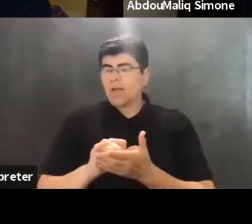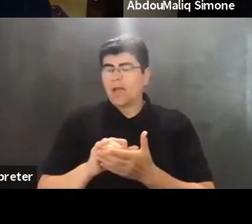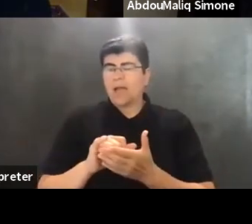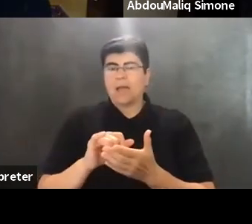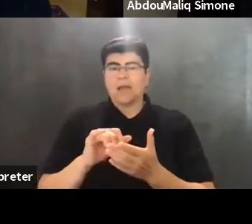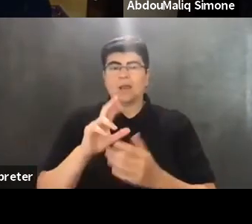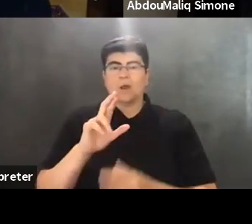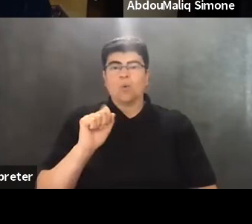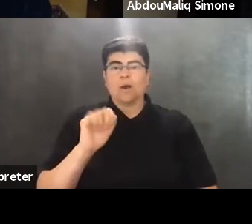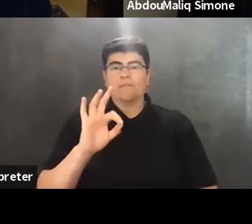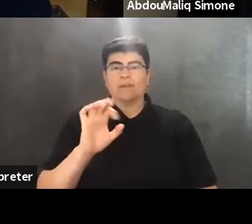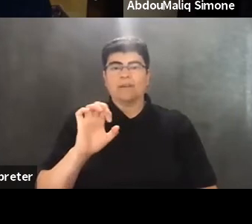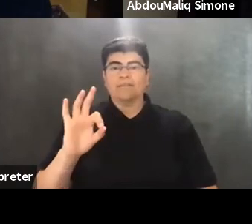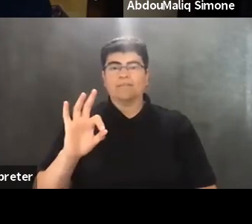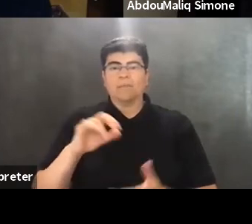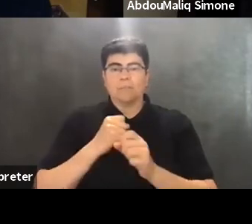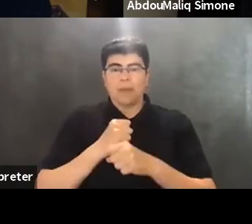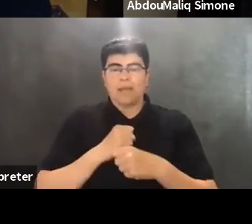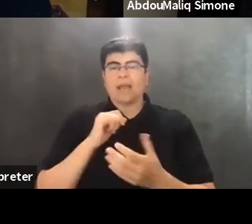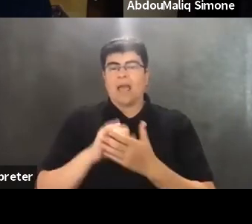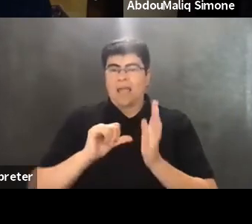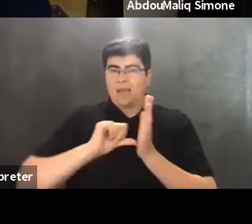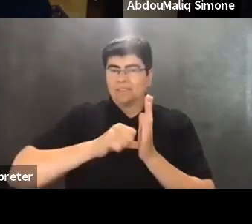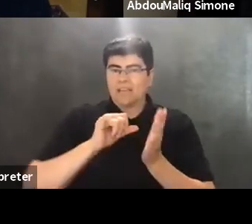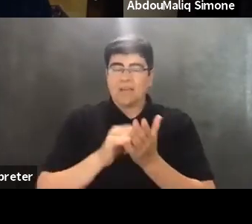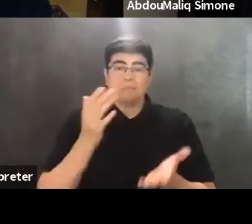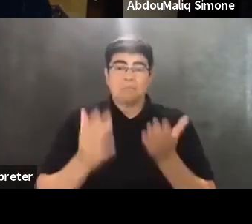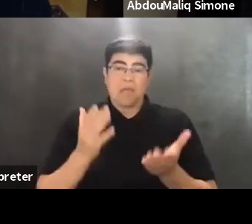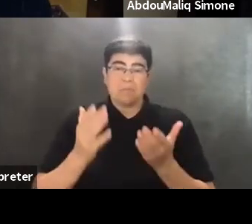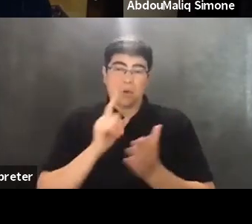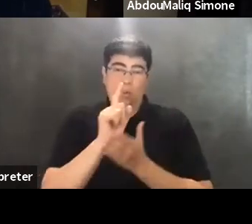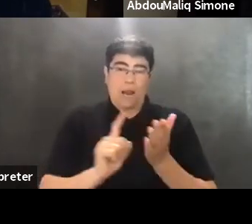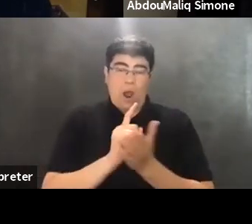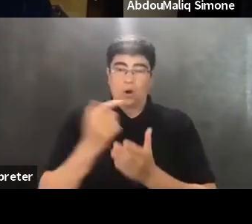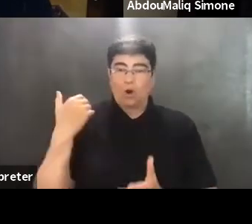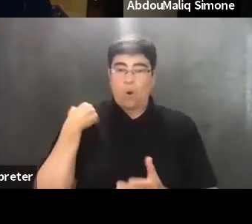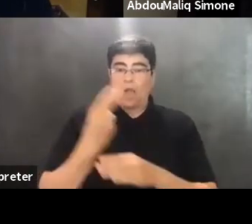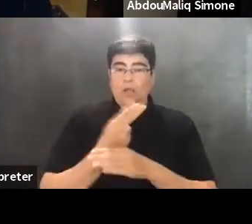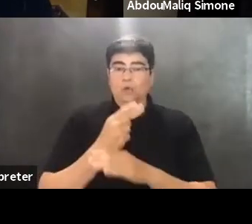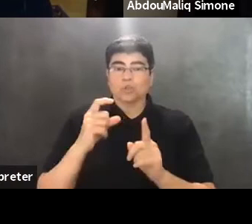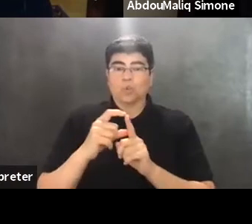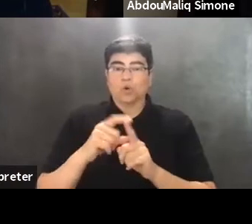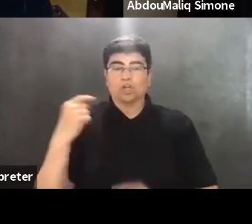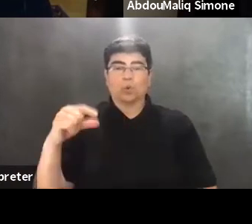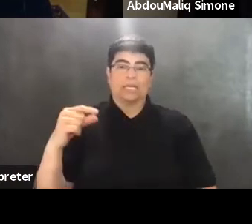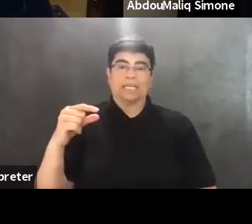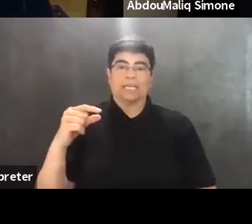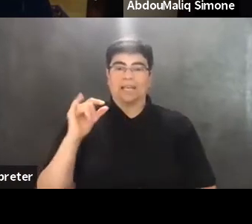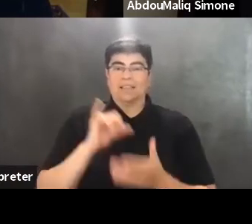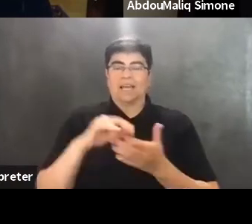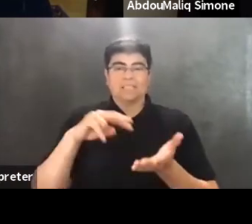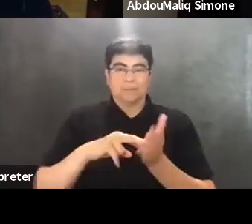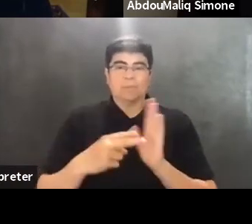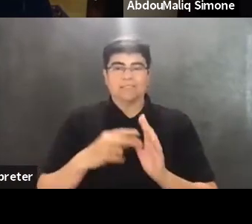and emphasize it. Um, I don't know, maybe an hour ago, I used the word green, which is supposed to be mean